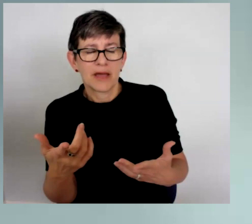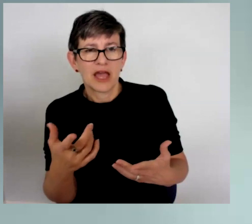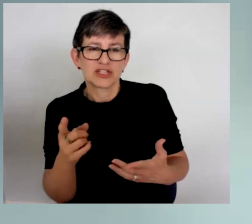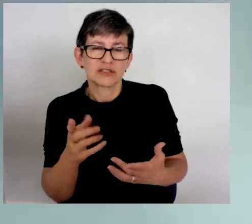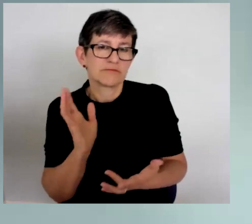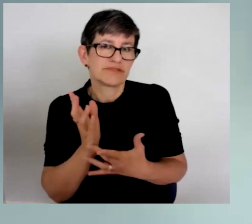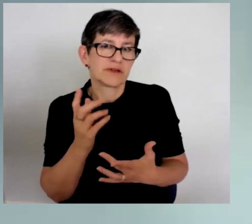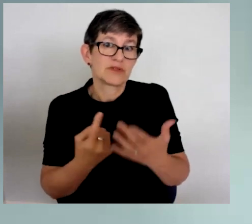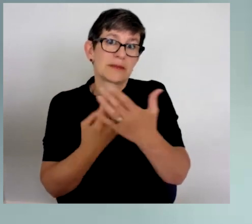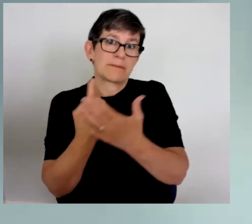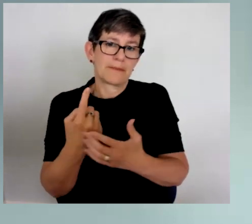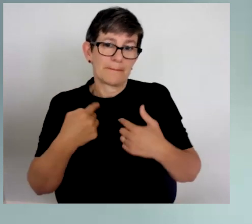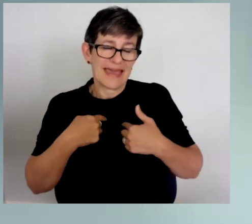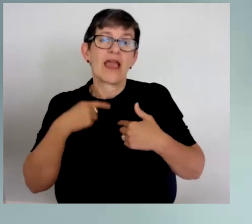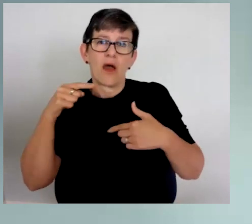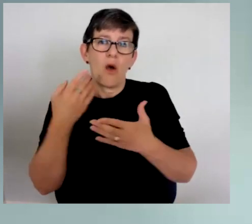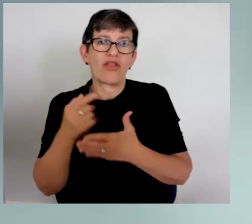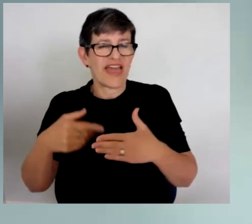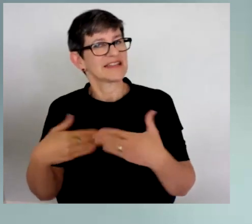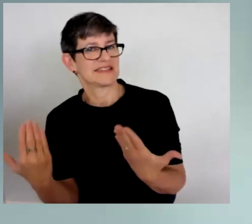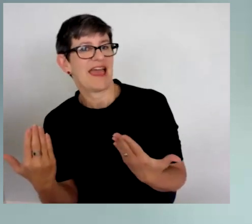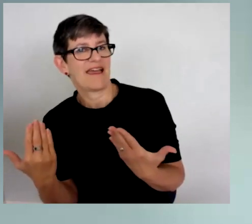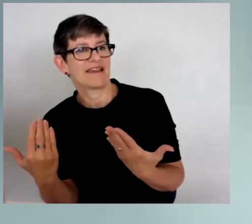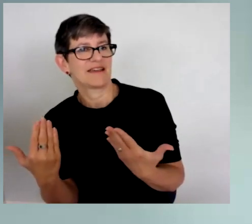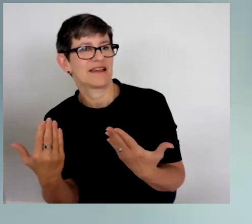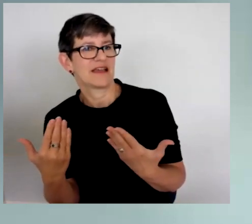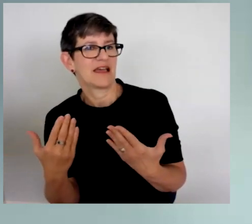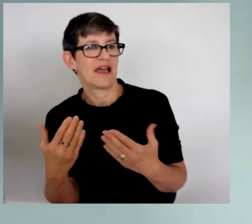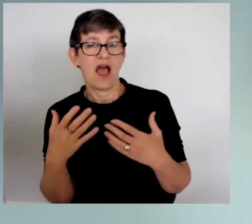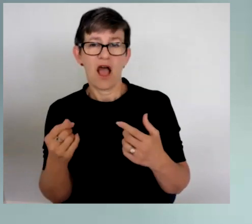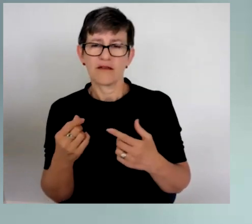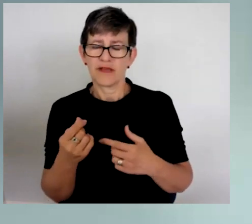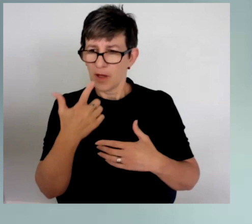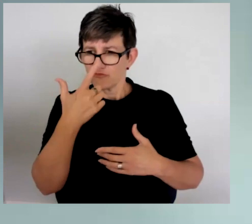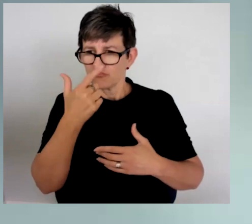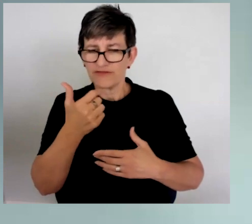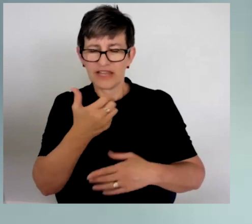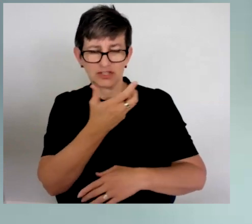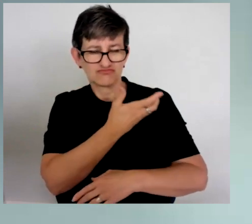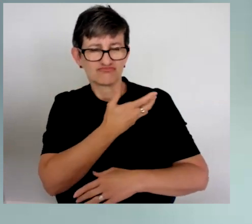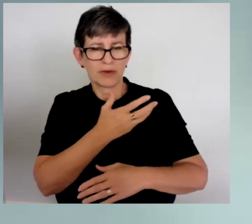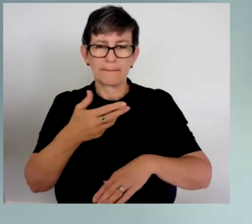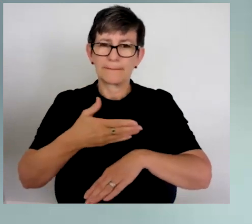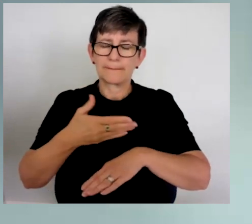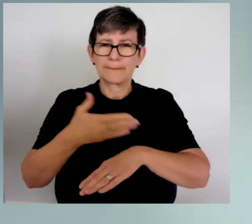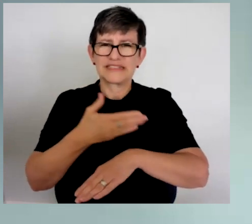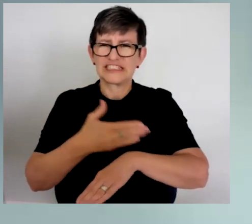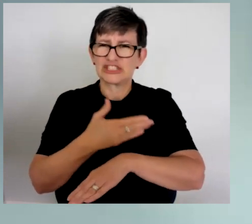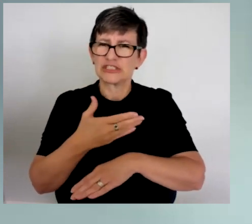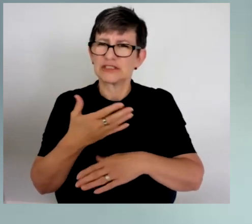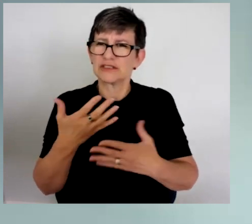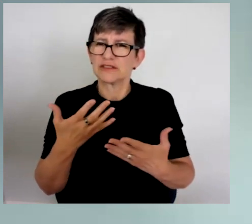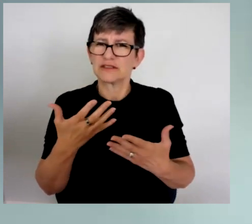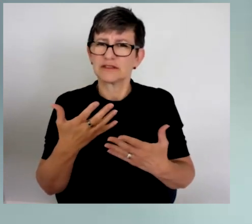I feel that you, if you have a platform like that, if you have the privilege to lead, you really need